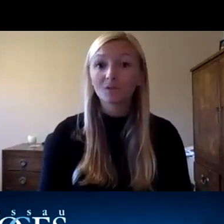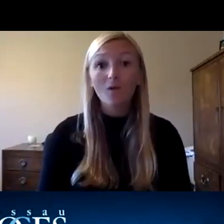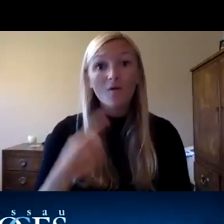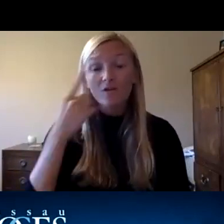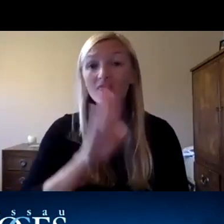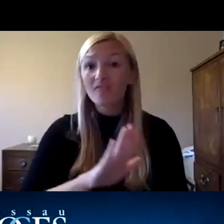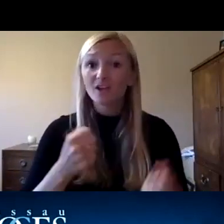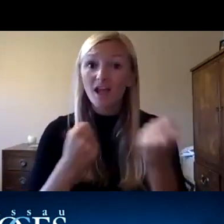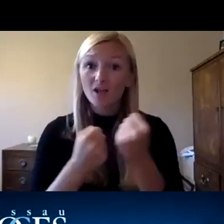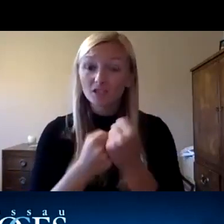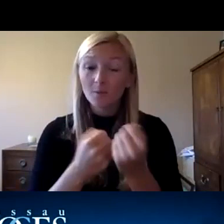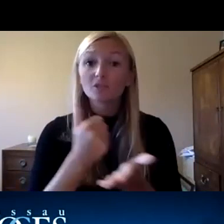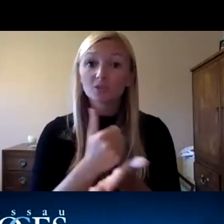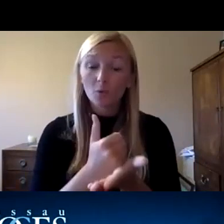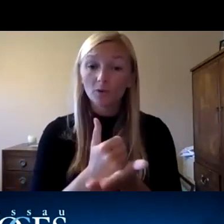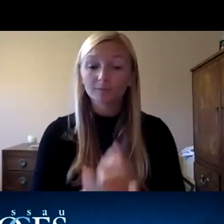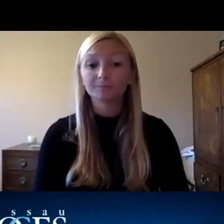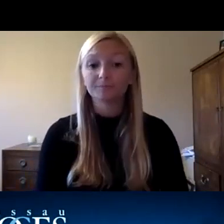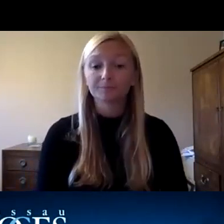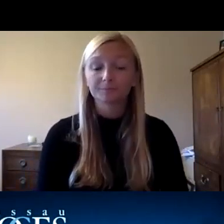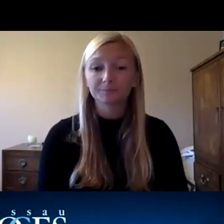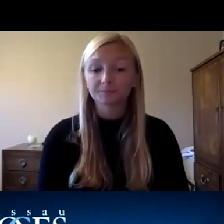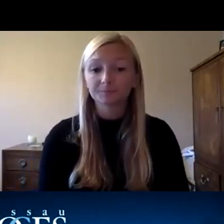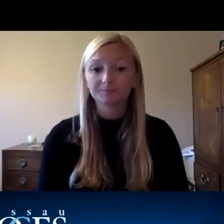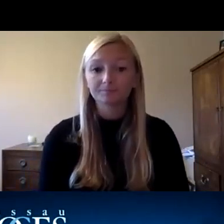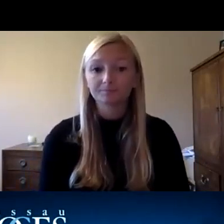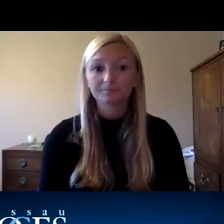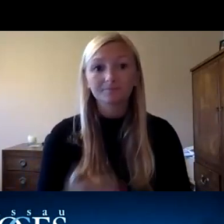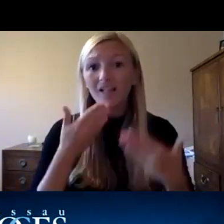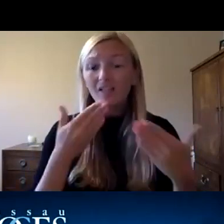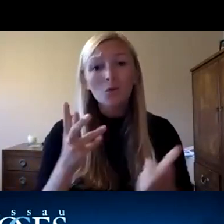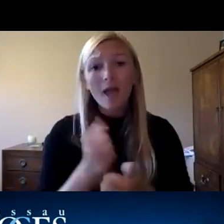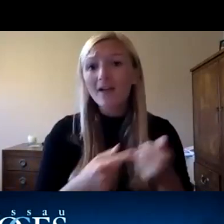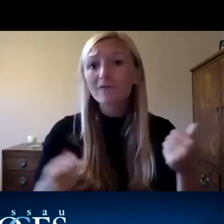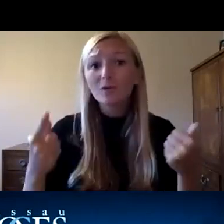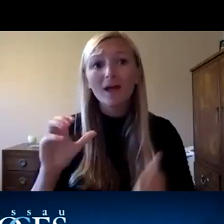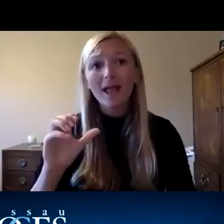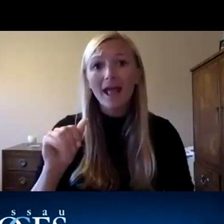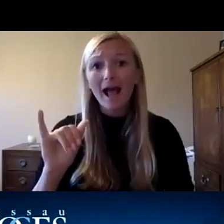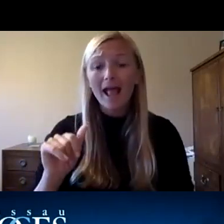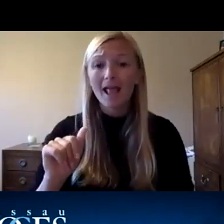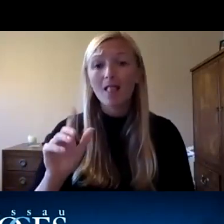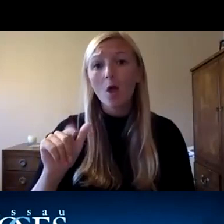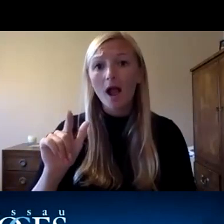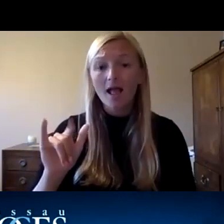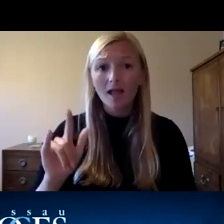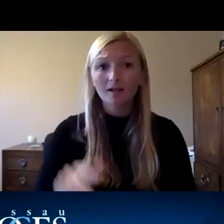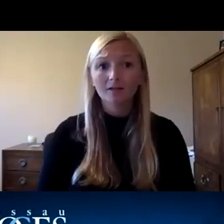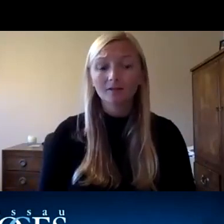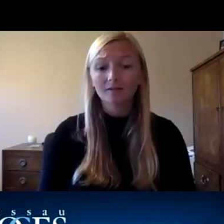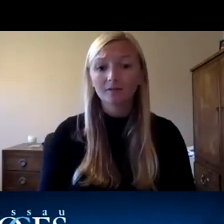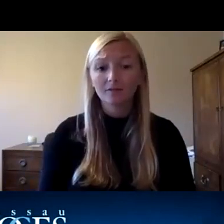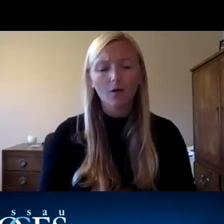help and their uh participation and thank you of course to everyone at aaa long island and graciella carrillo for